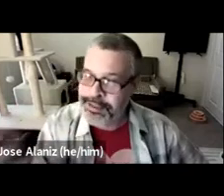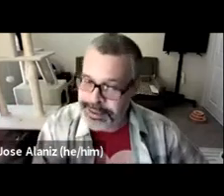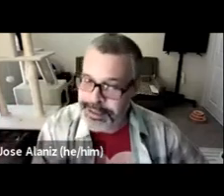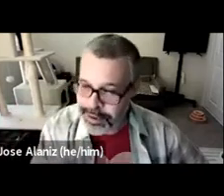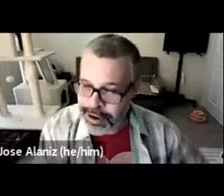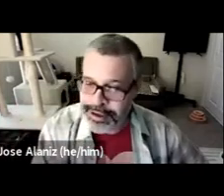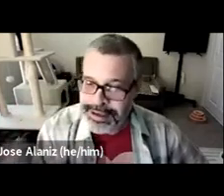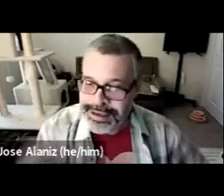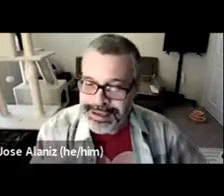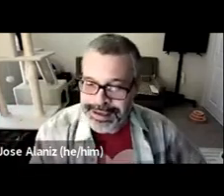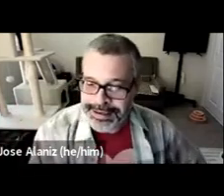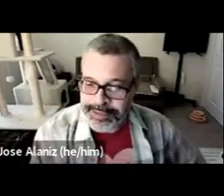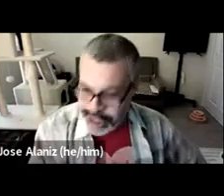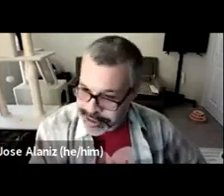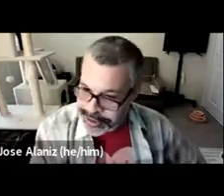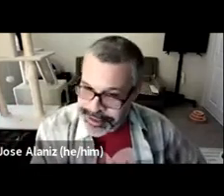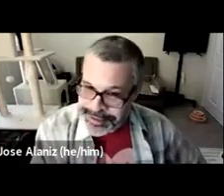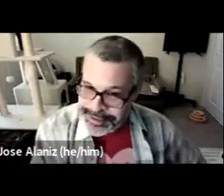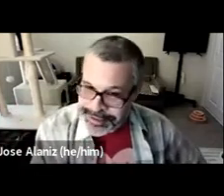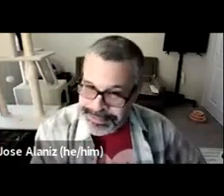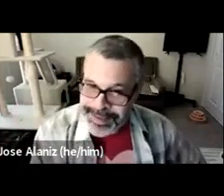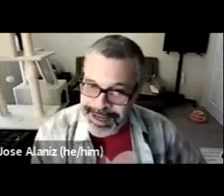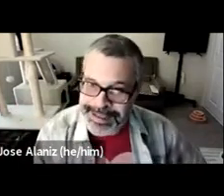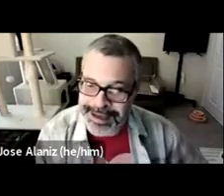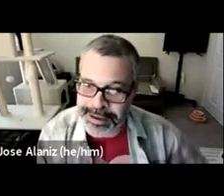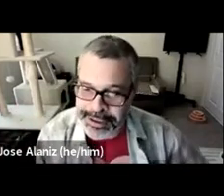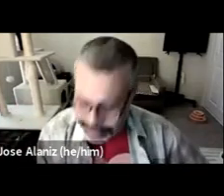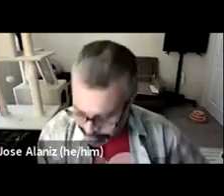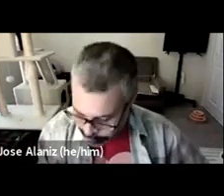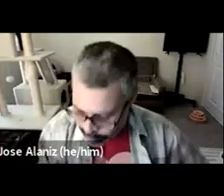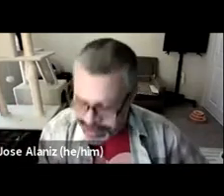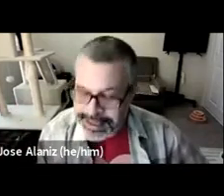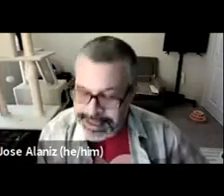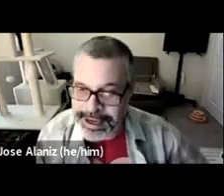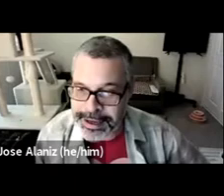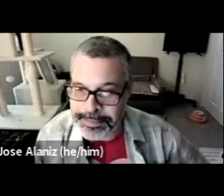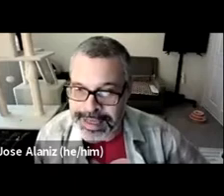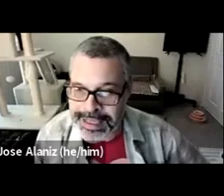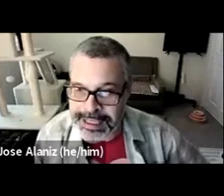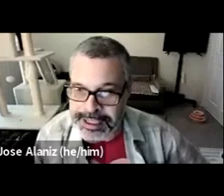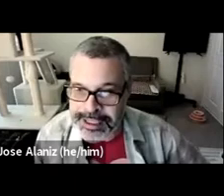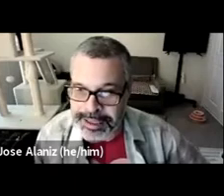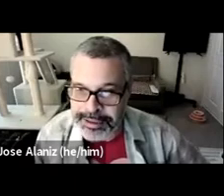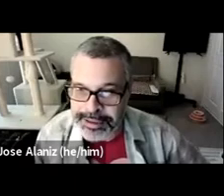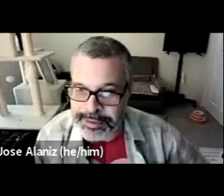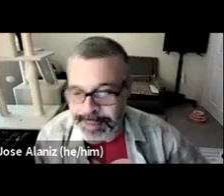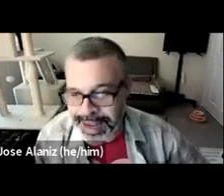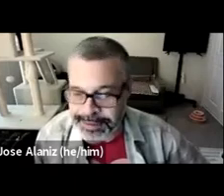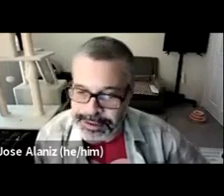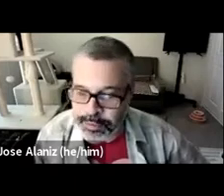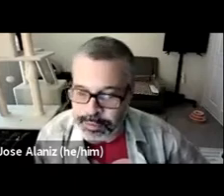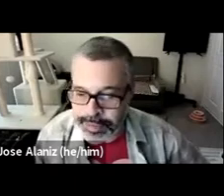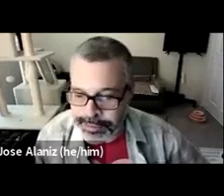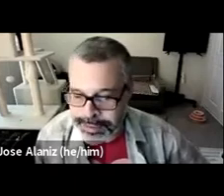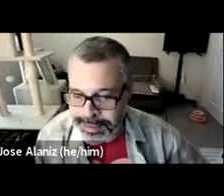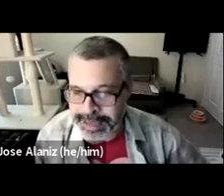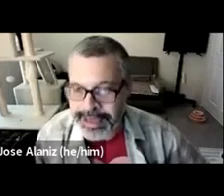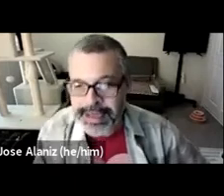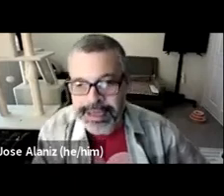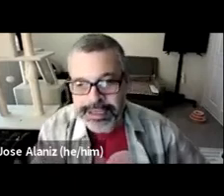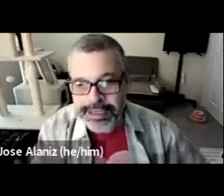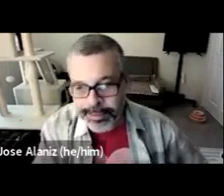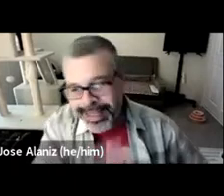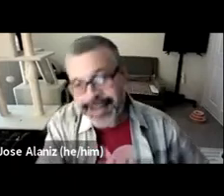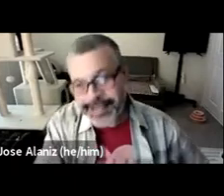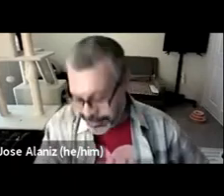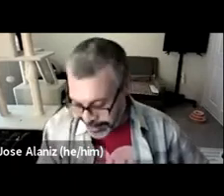think, of course, there's a very strong, uh, gendered, obviously, approach here to, to what, um, is, is going to be used for a man versus a woman who is